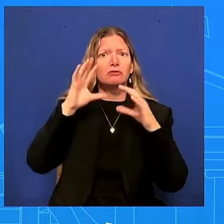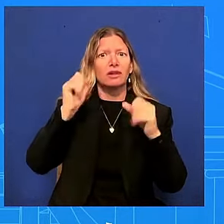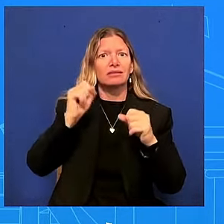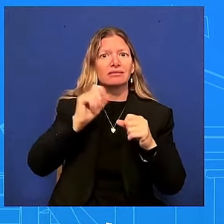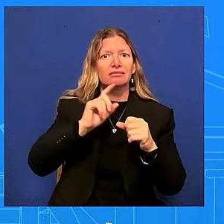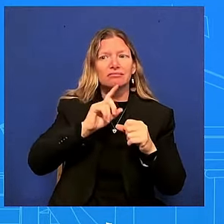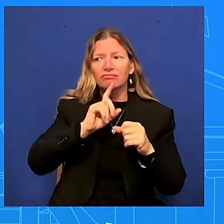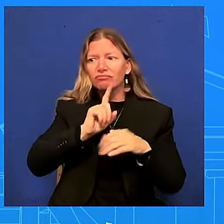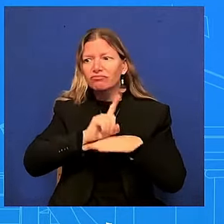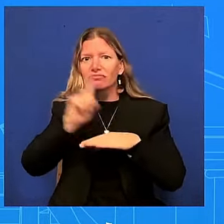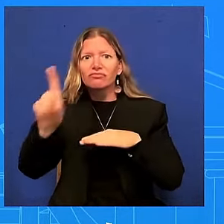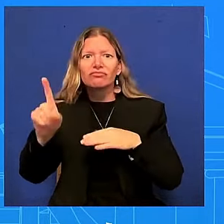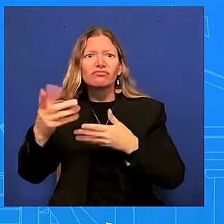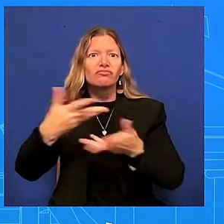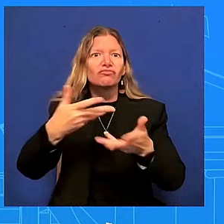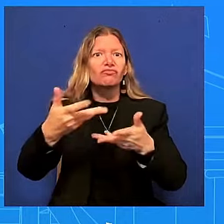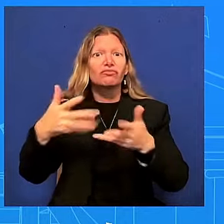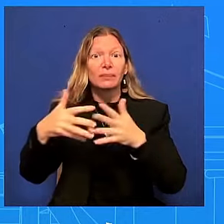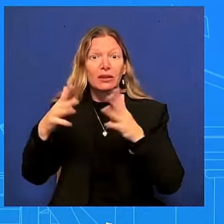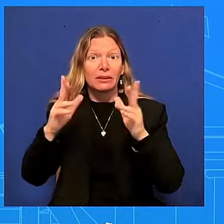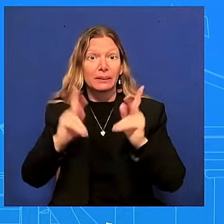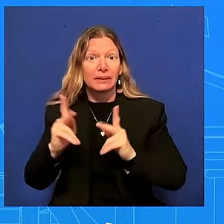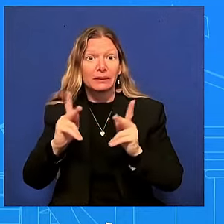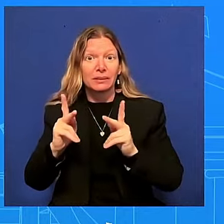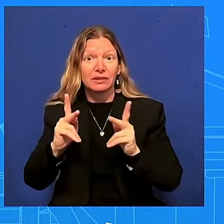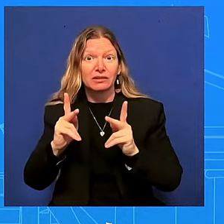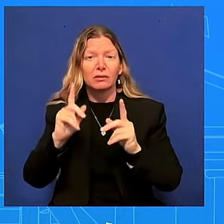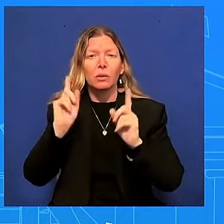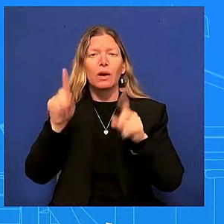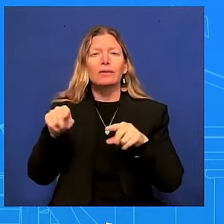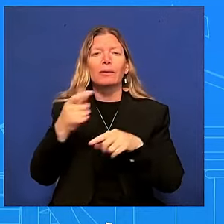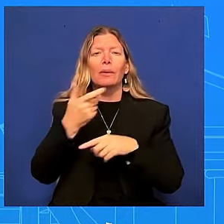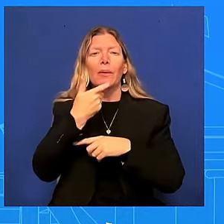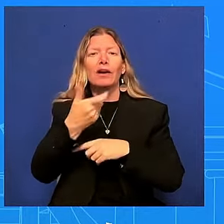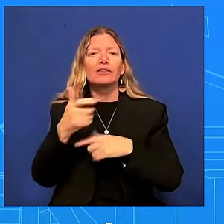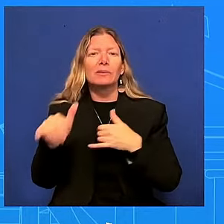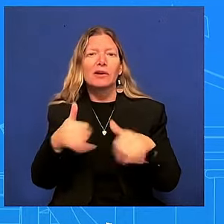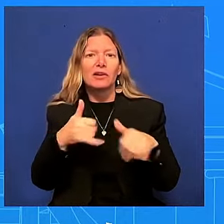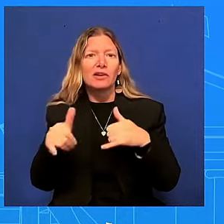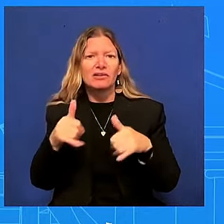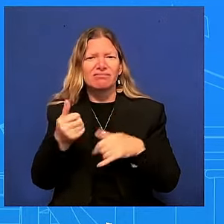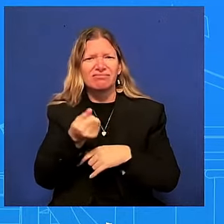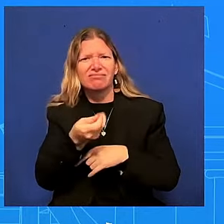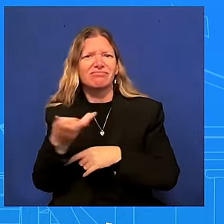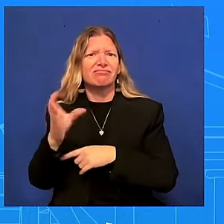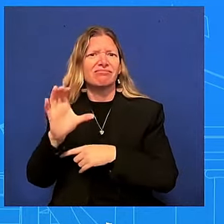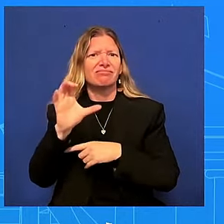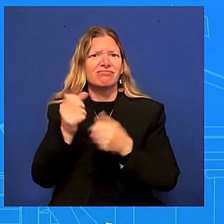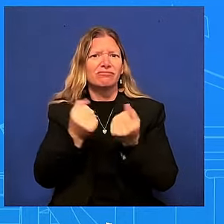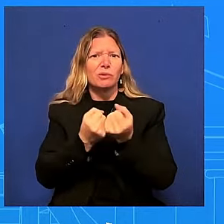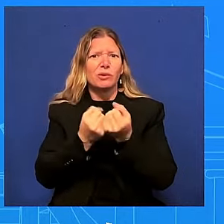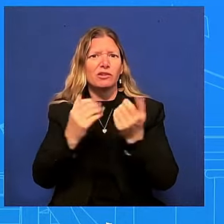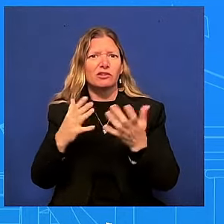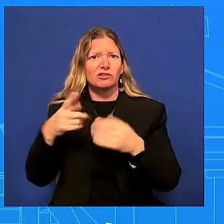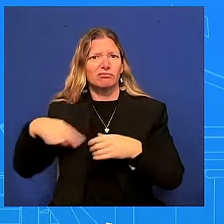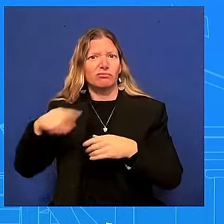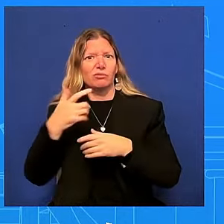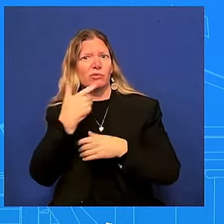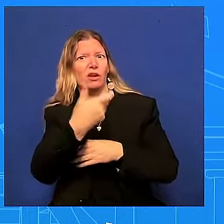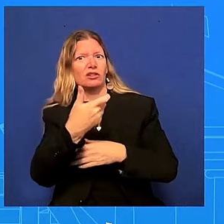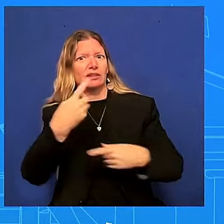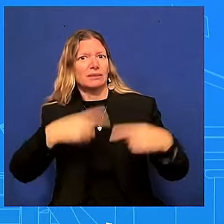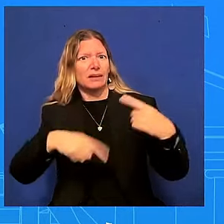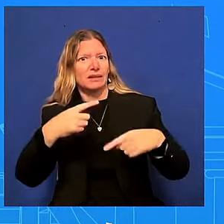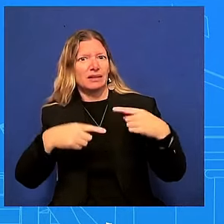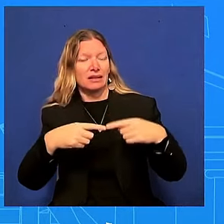with hundreds of supporters who watched the debate and when he walked in they cheered him on and he did a